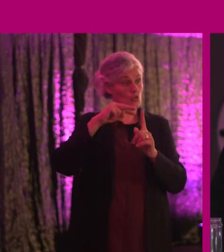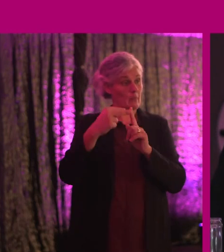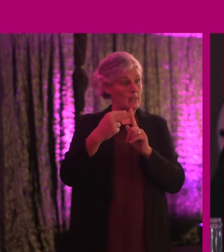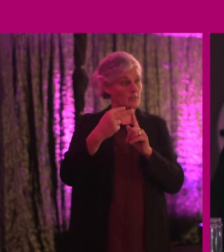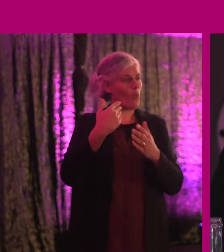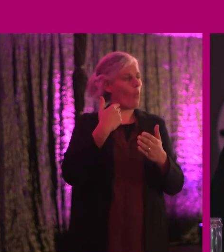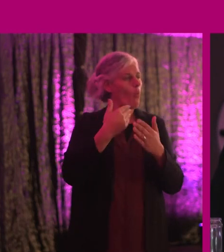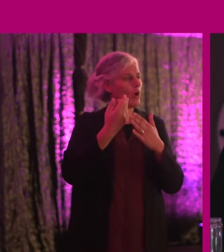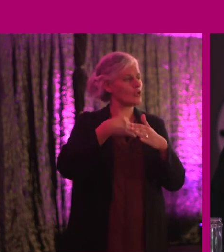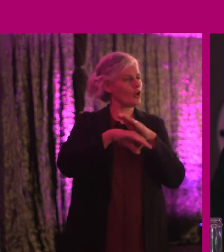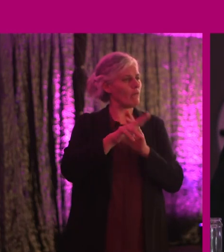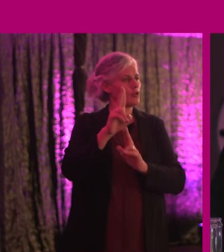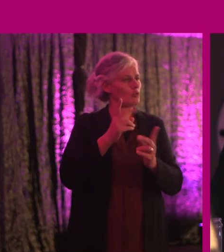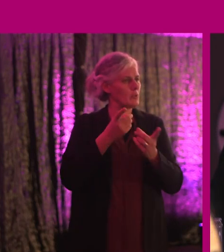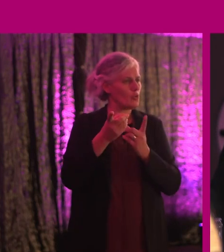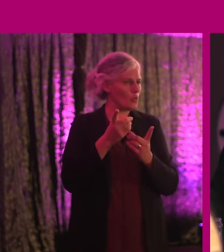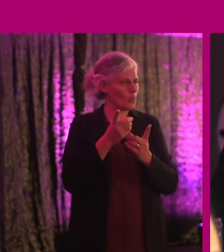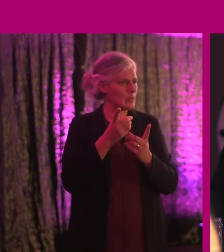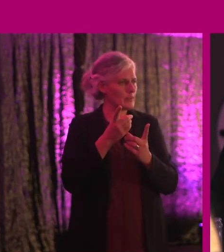What should government be doing in